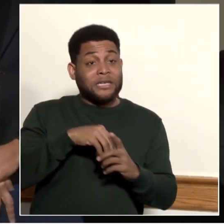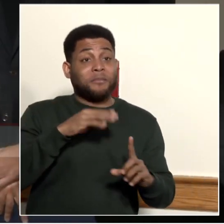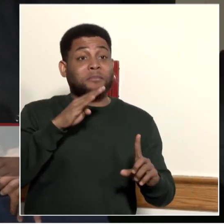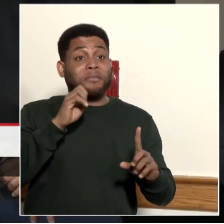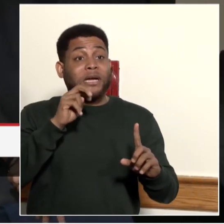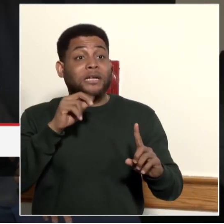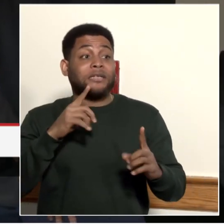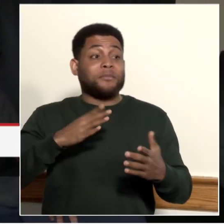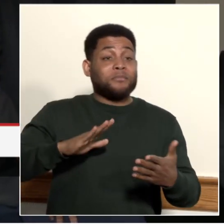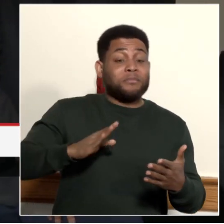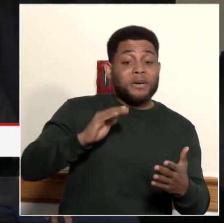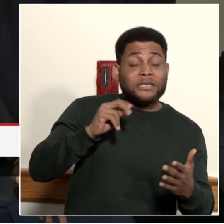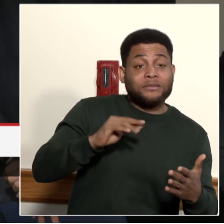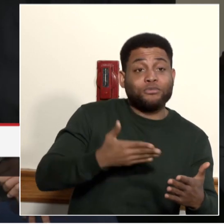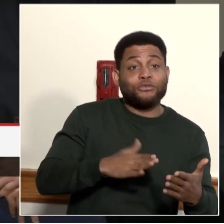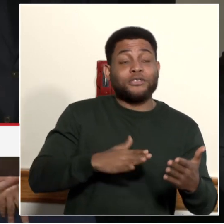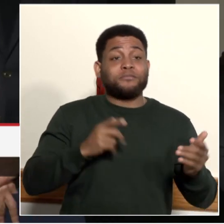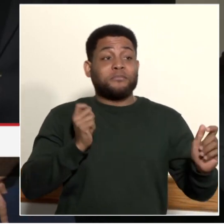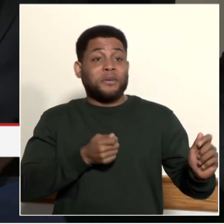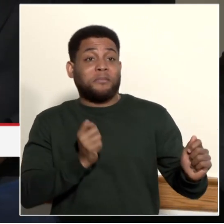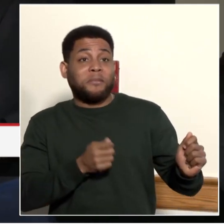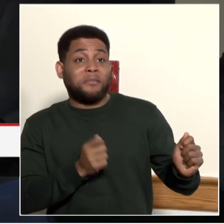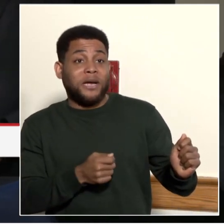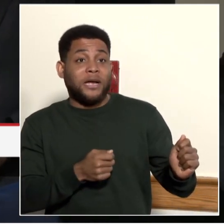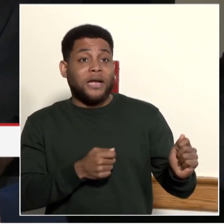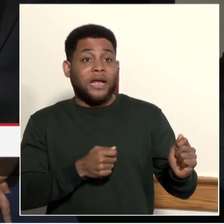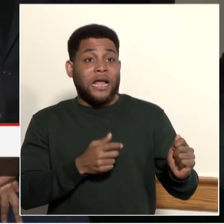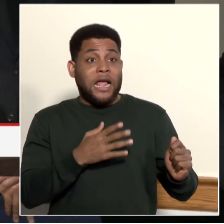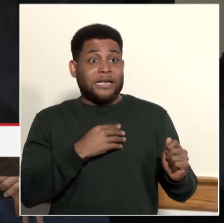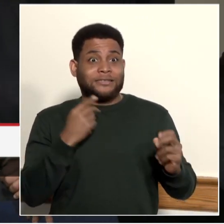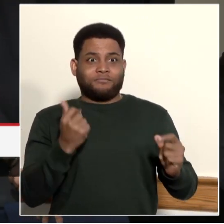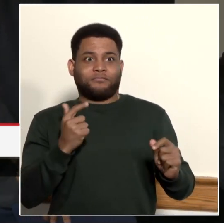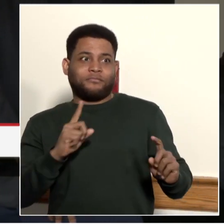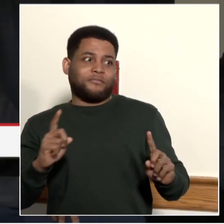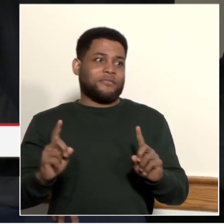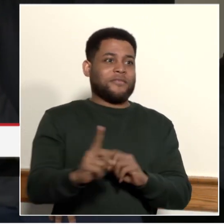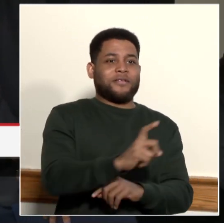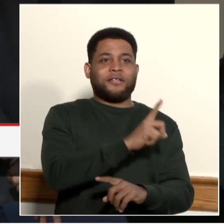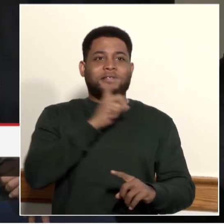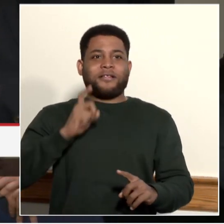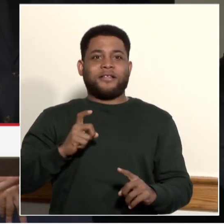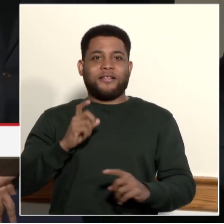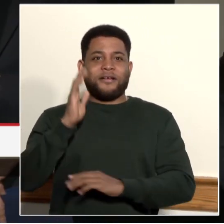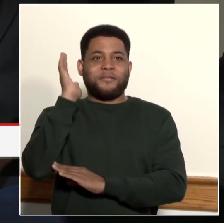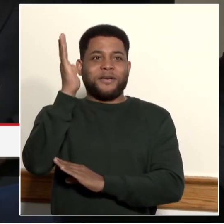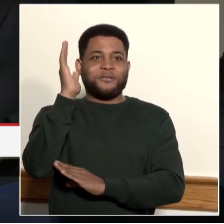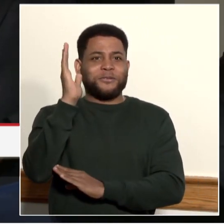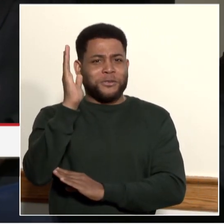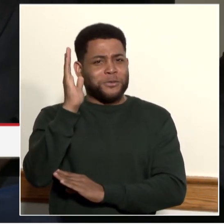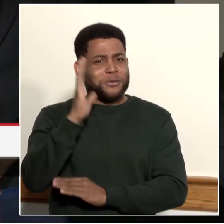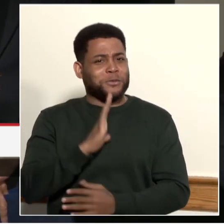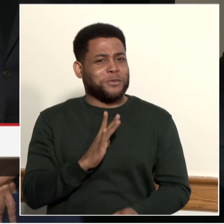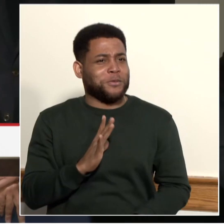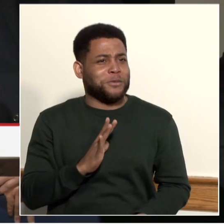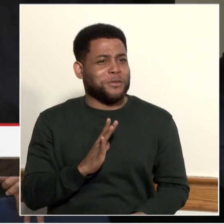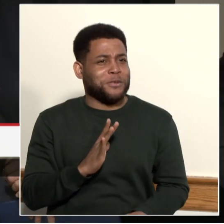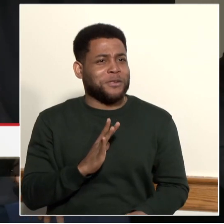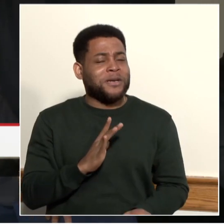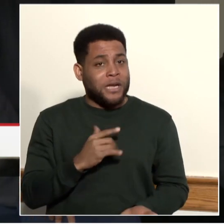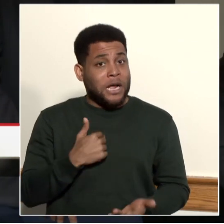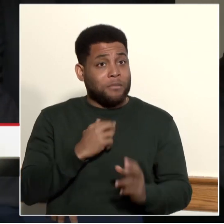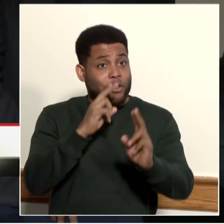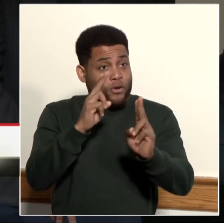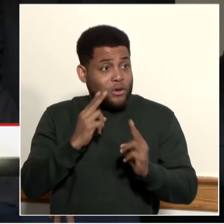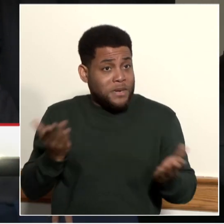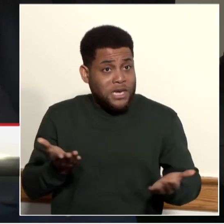duties. Uh, and I'm just really pleased to be with the Ida B. Wells community. Let's hear it for your principal.